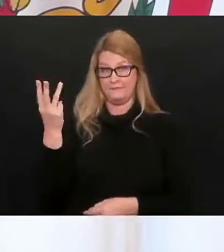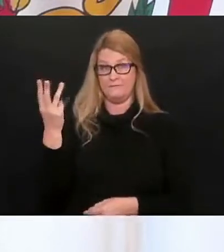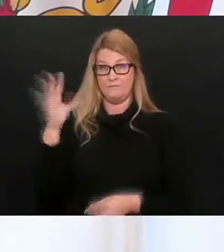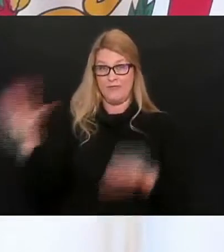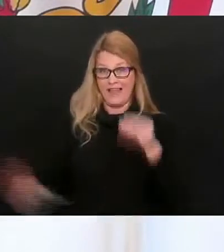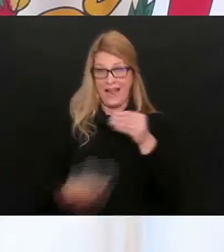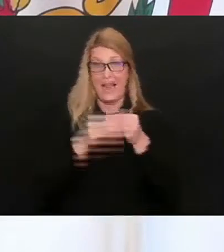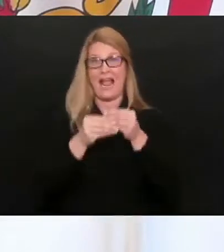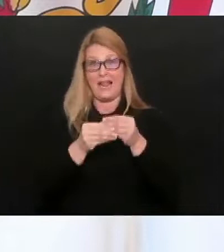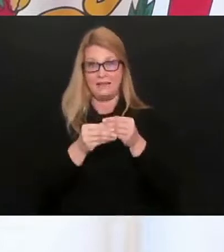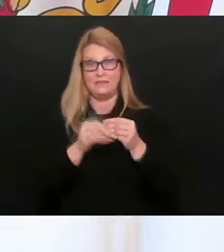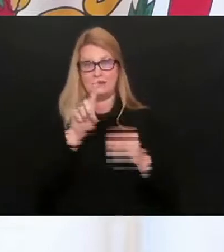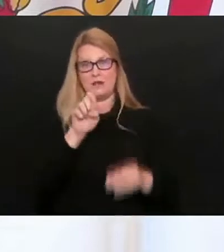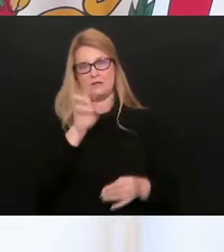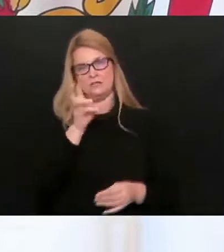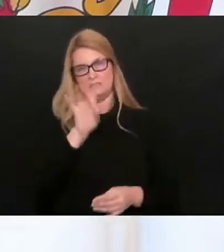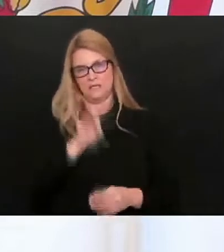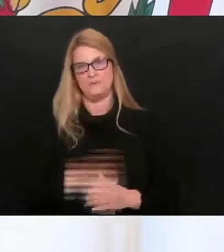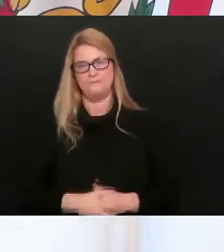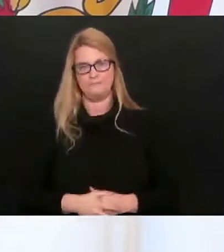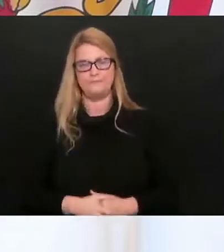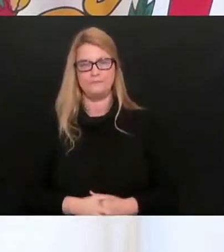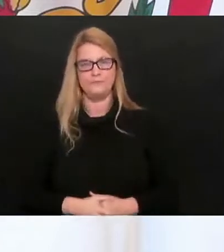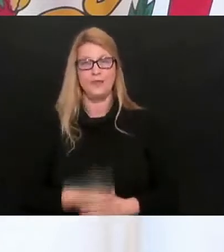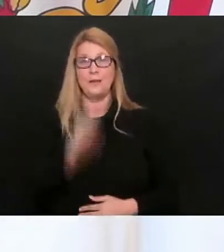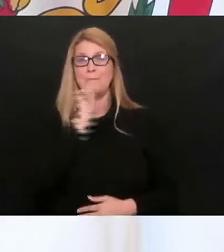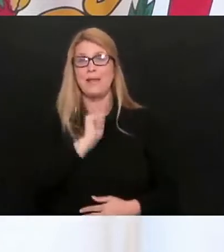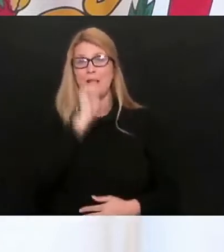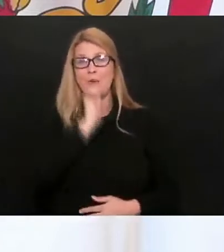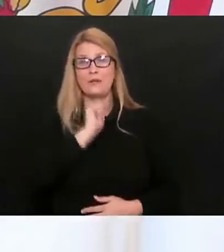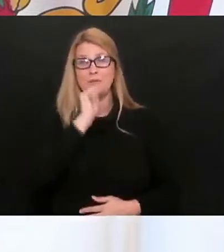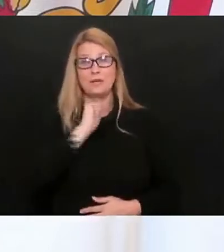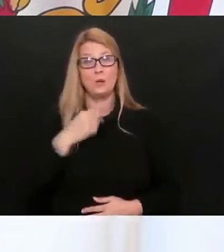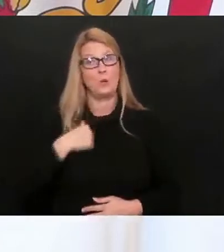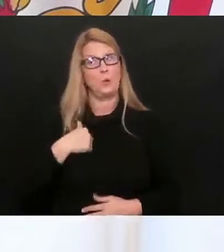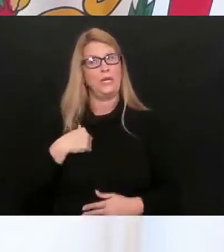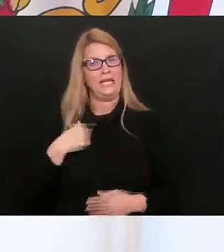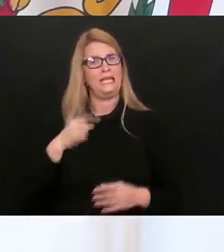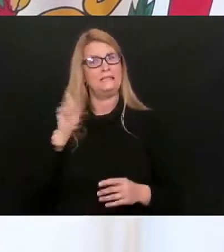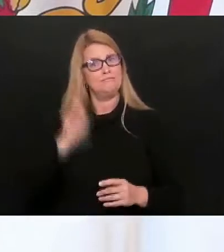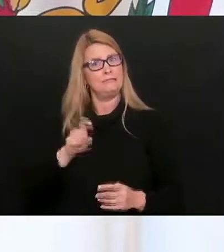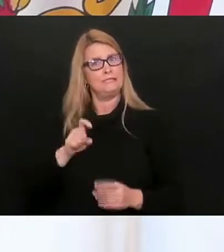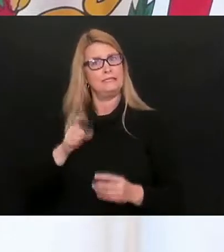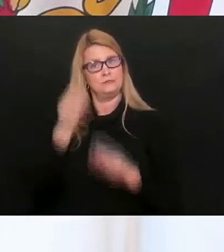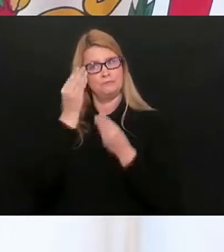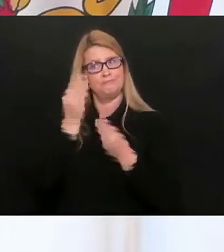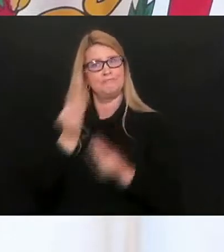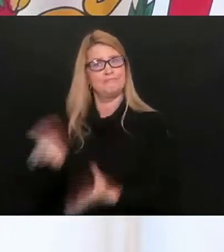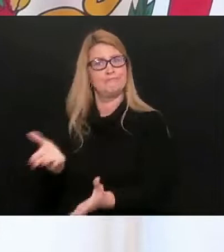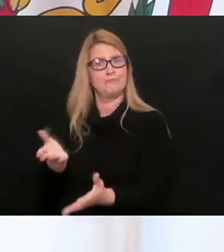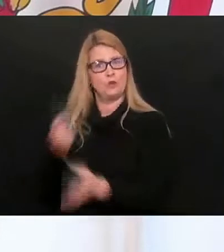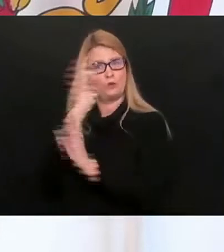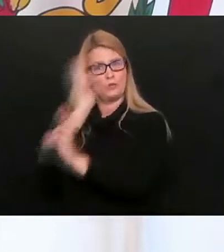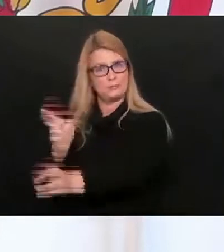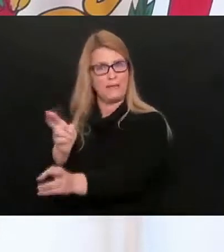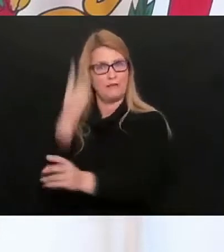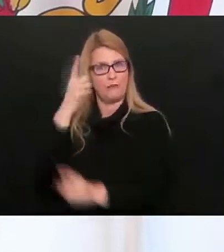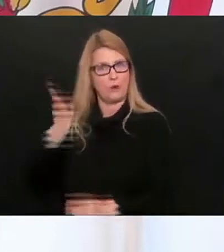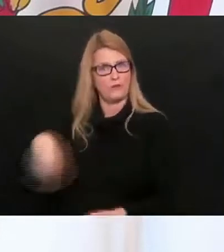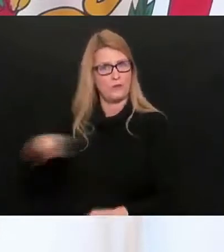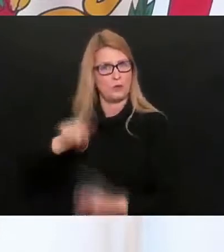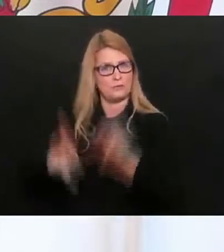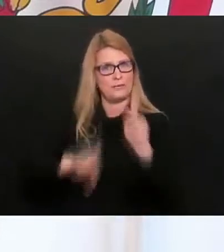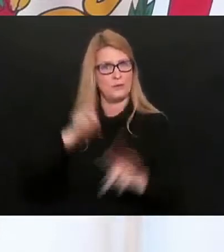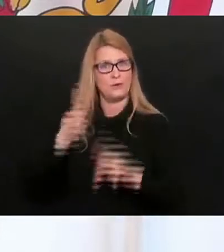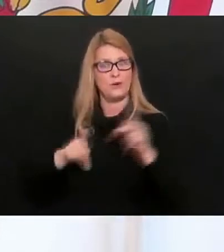And so just bear with me because we owe these people all this respect. And I'm honored to be able to read